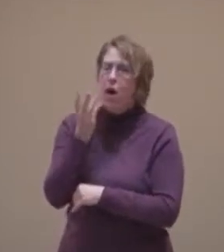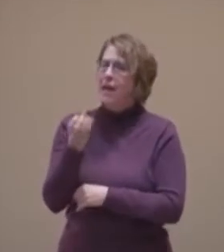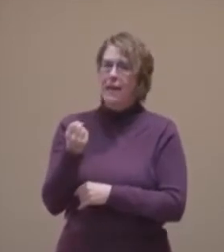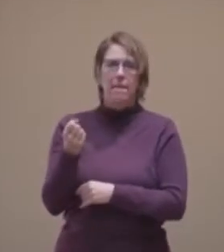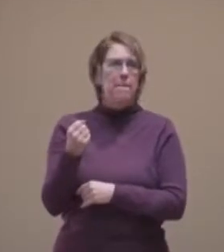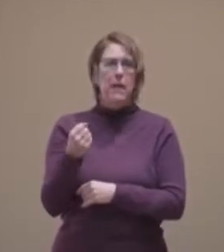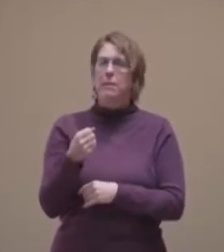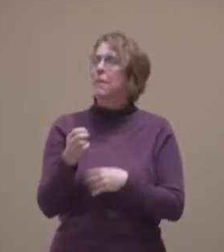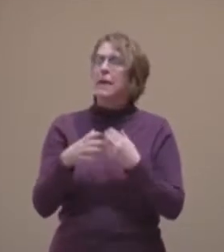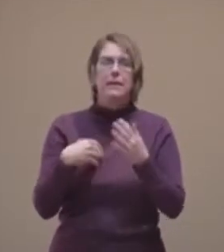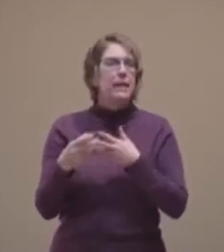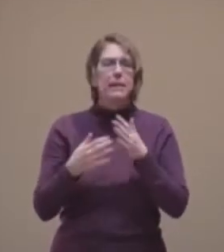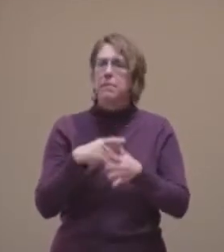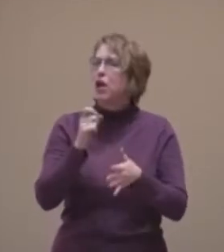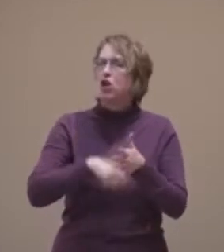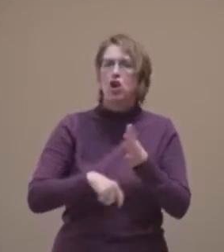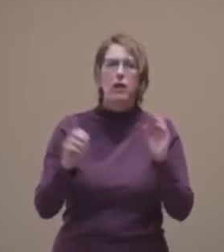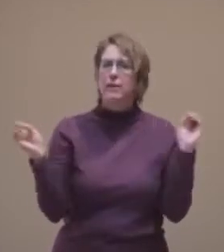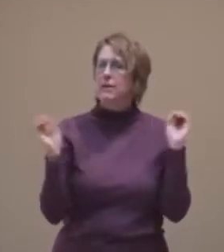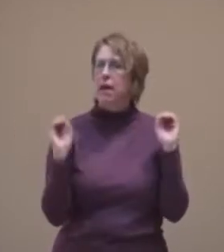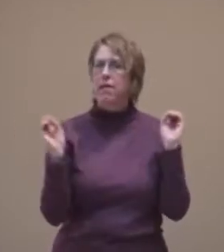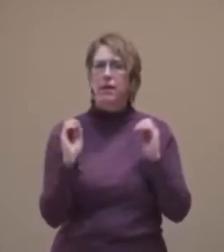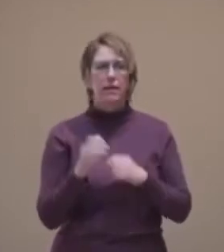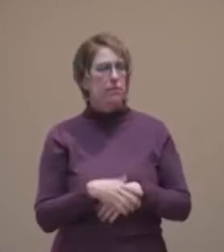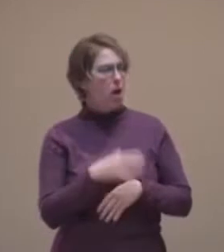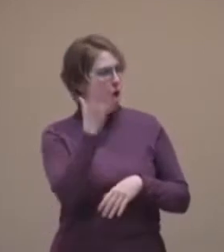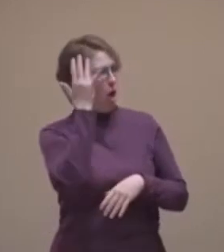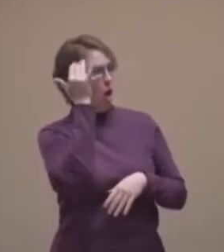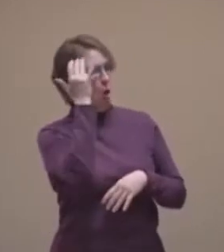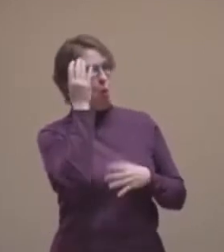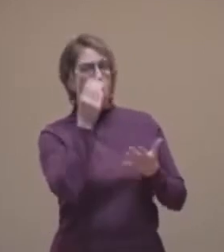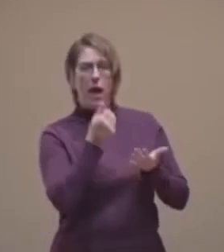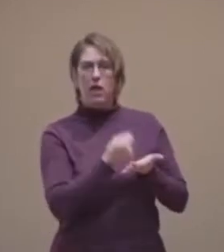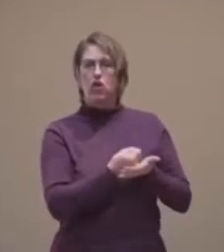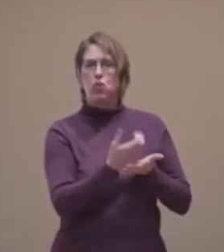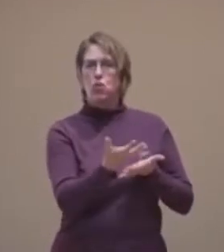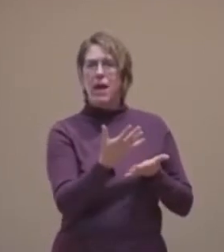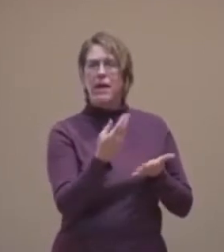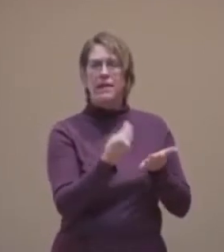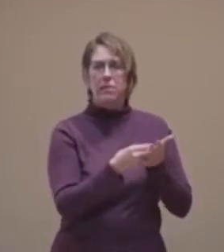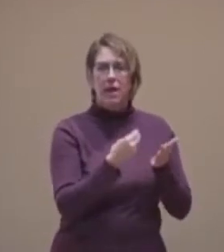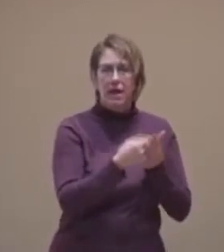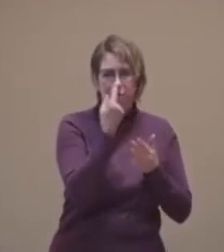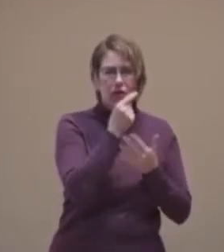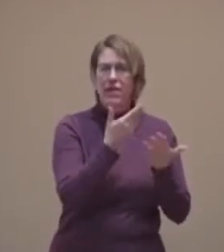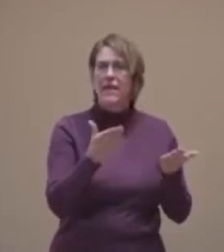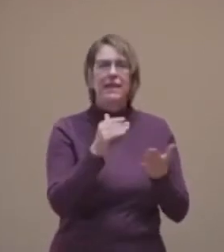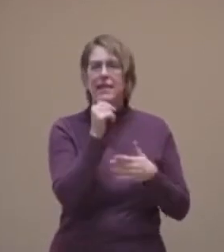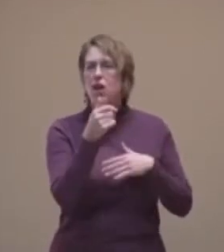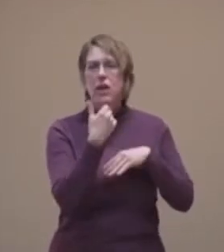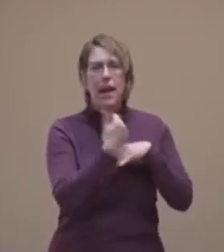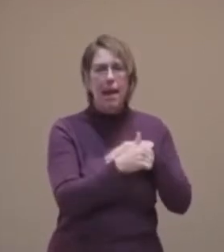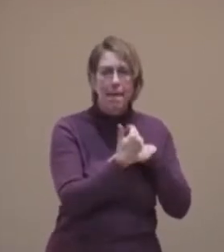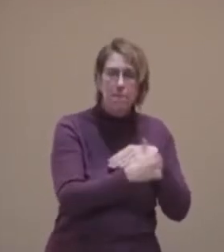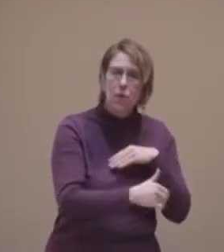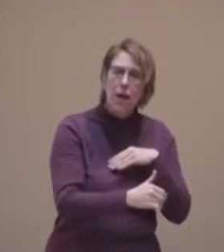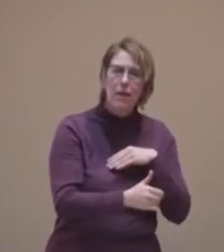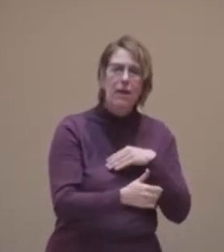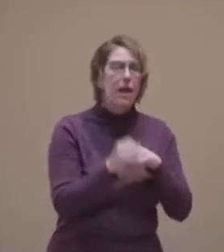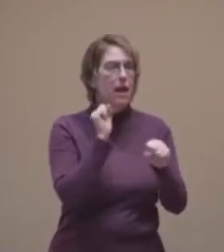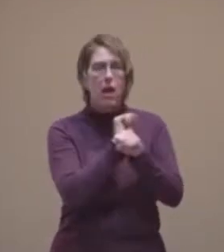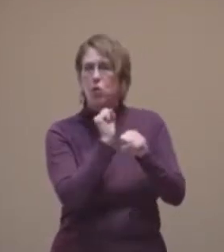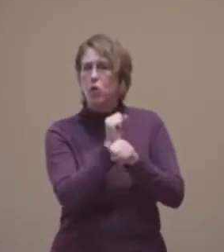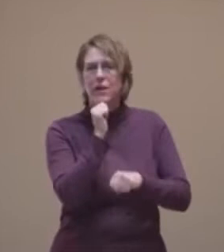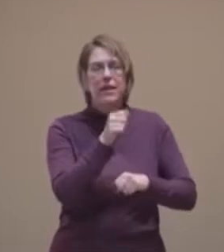and without price. Why do you spend your money for that which is not bread and your labor for that which does not satisfy?